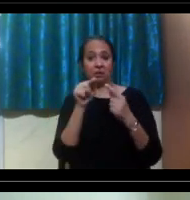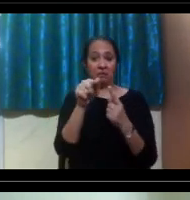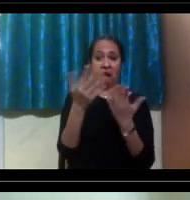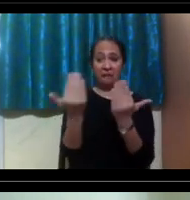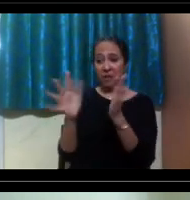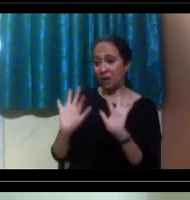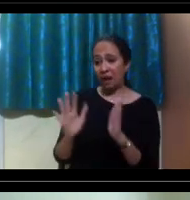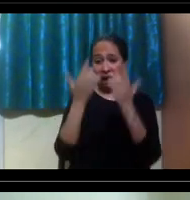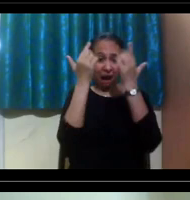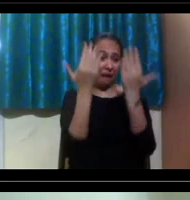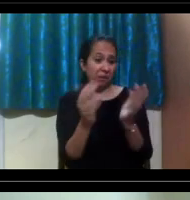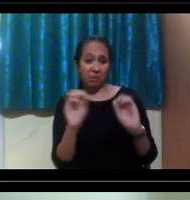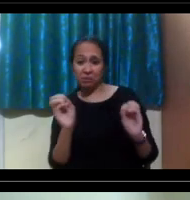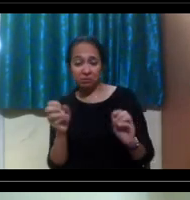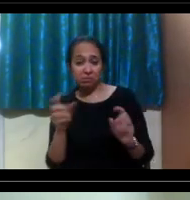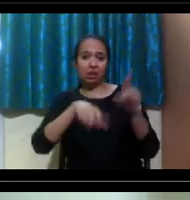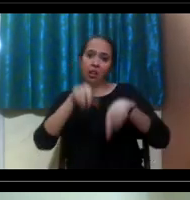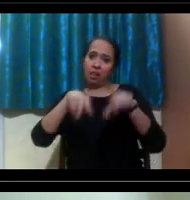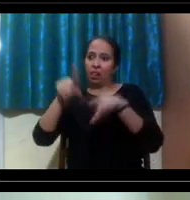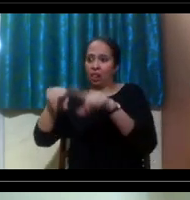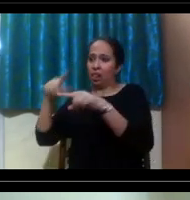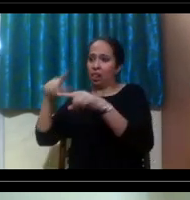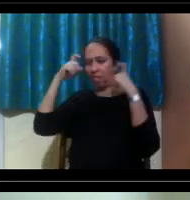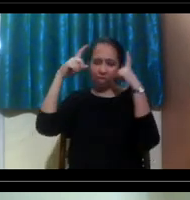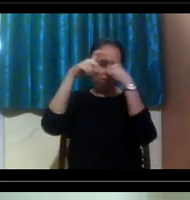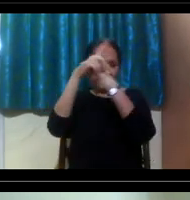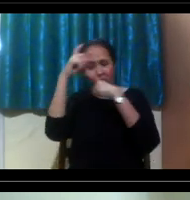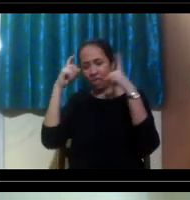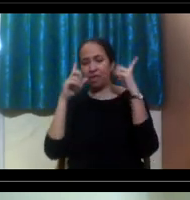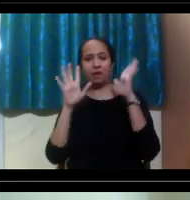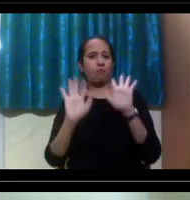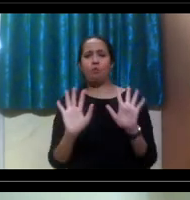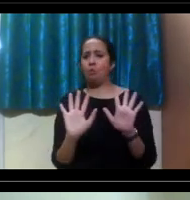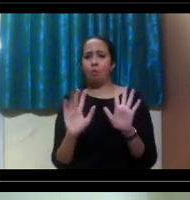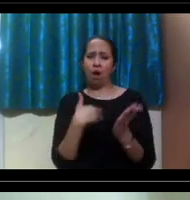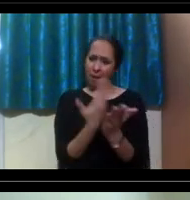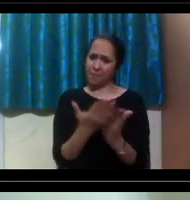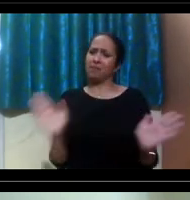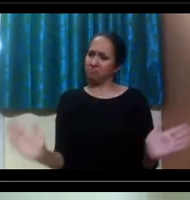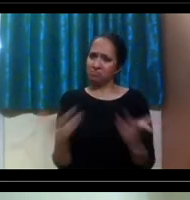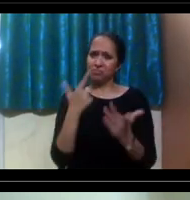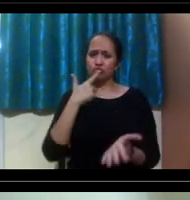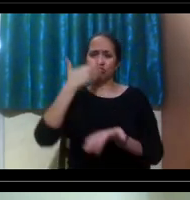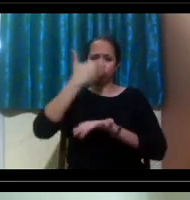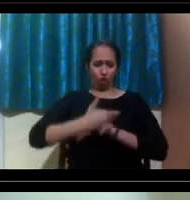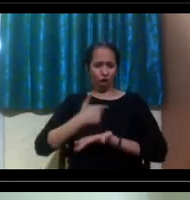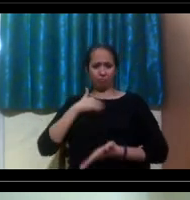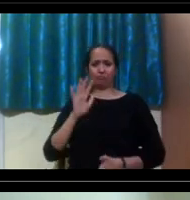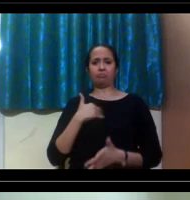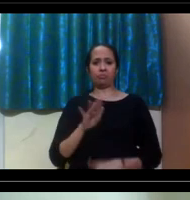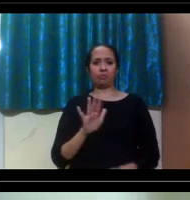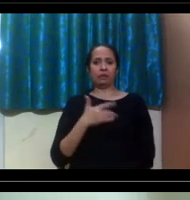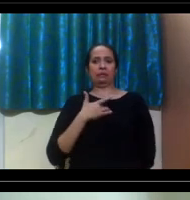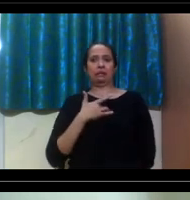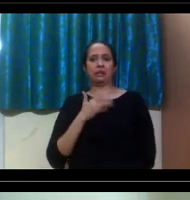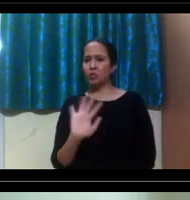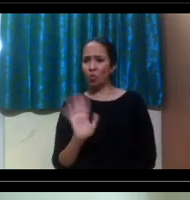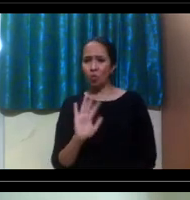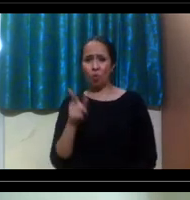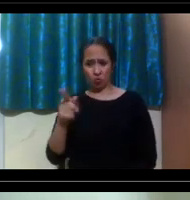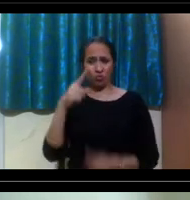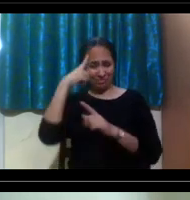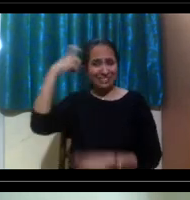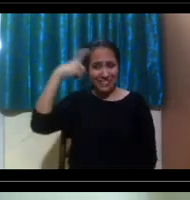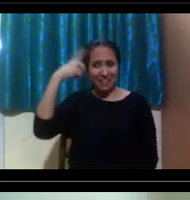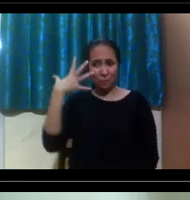Um, I feel like those things shouldn't stop you from applying. If you feel that that's part of your dream, then you should